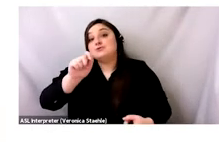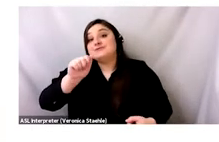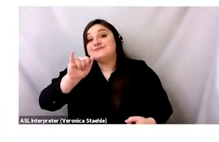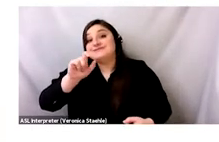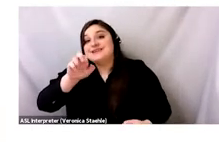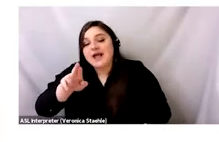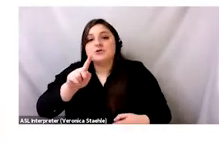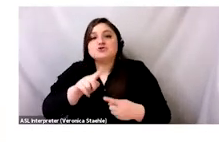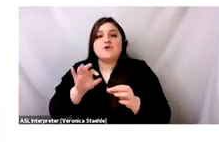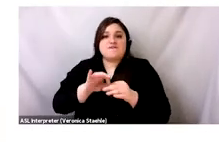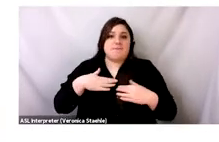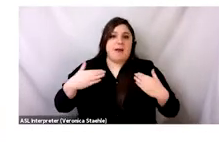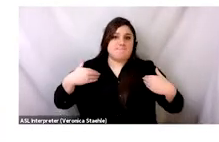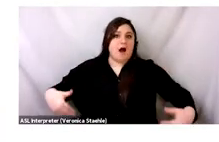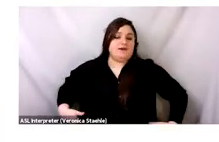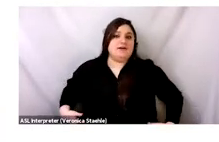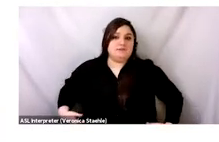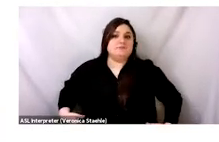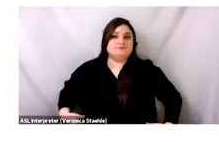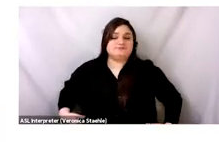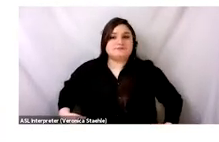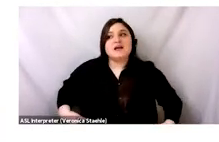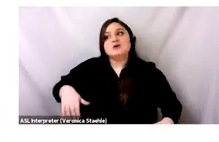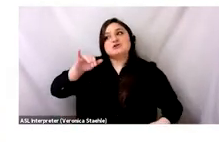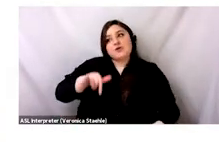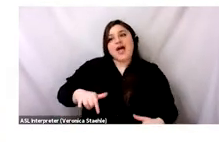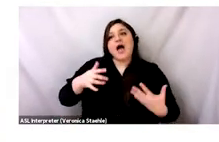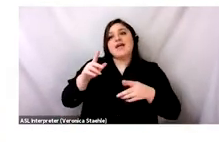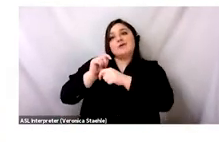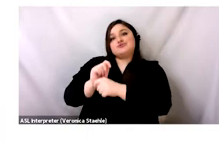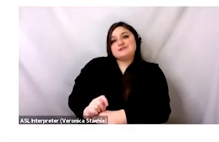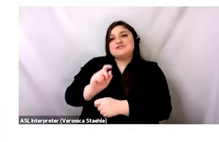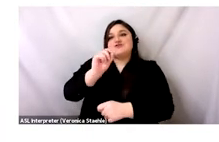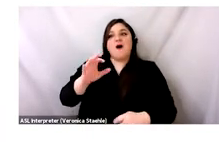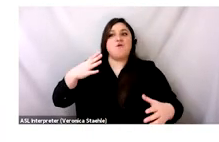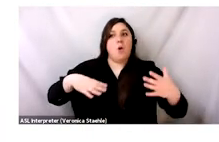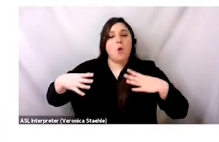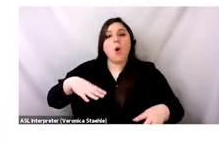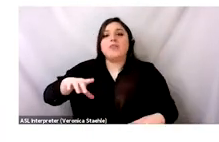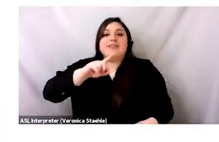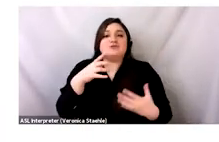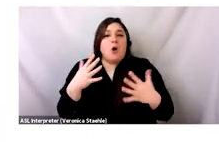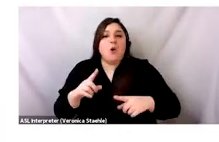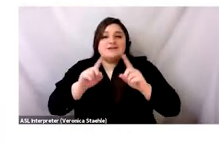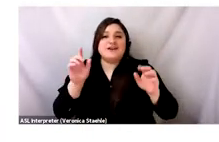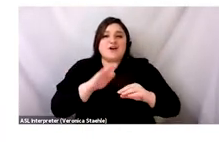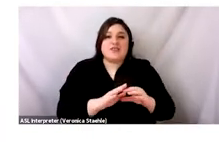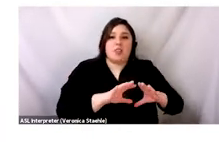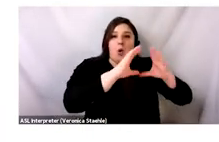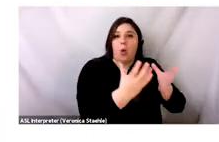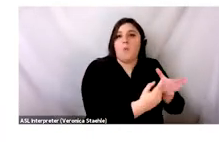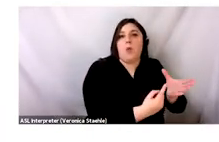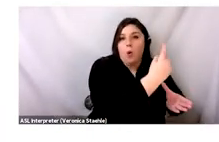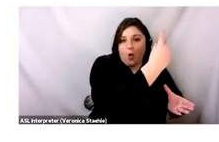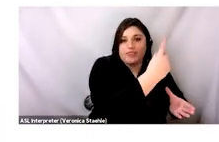altered to my fit. So there's this interaction with clothing among us that is very